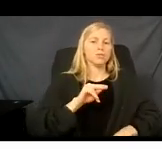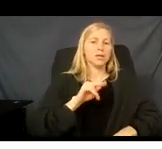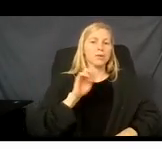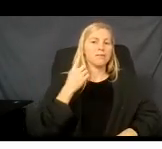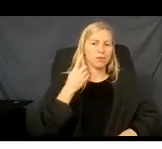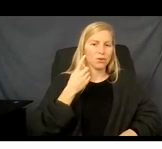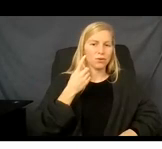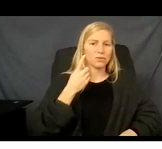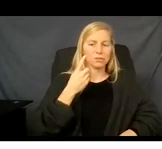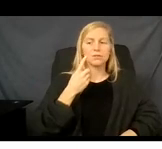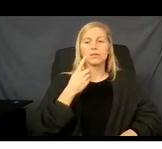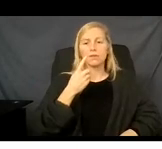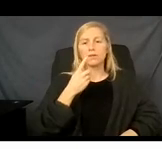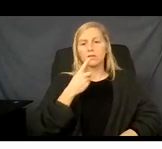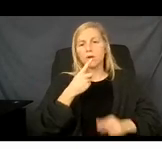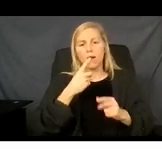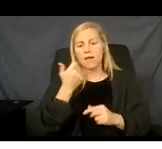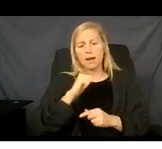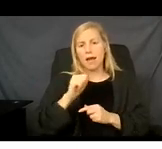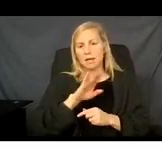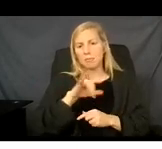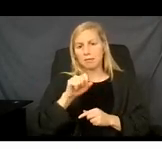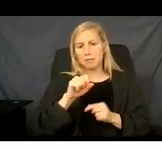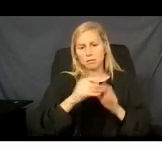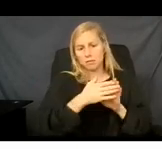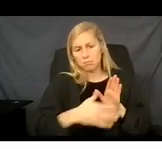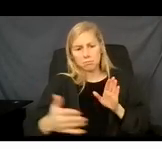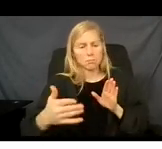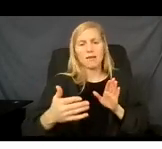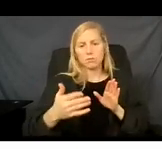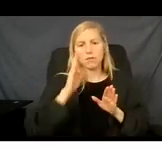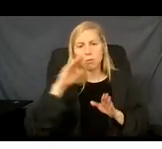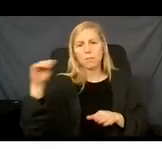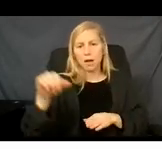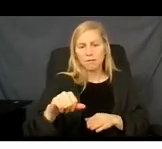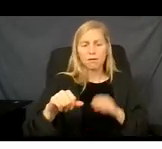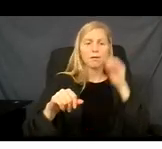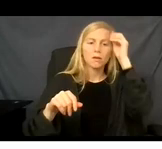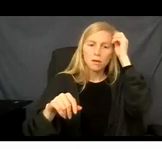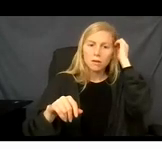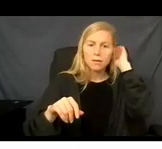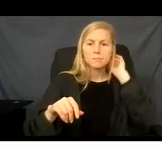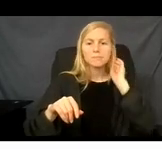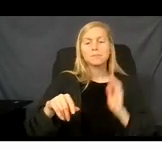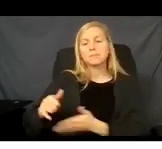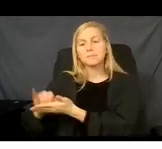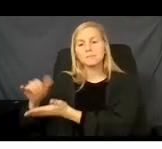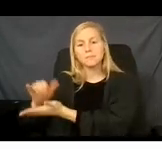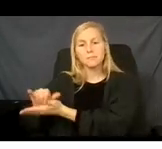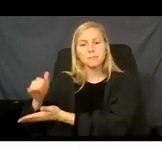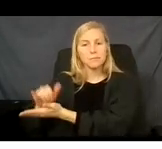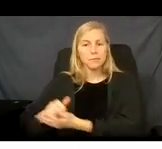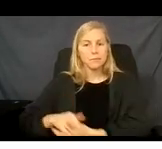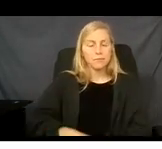would go by what is called the 15th of the month rule. The child would not have his ease or Medicaid